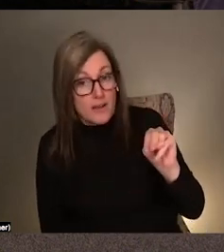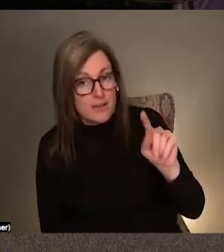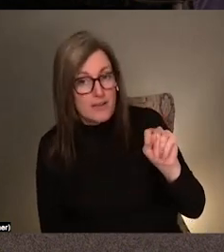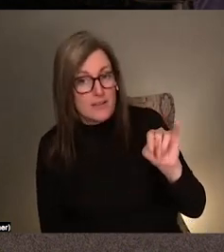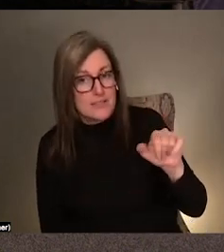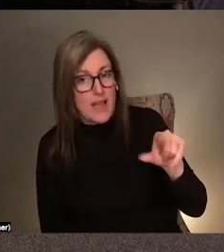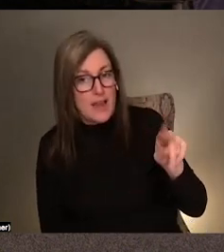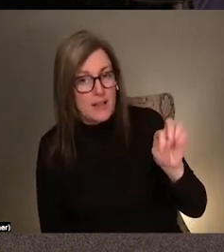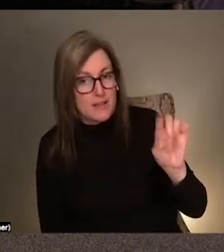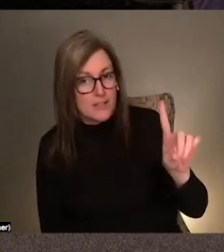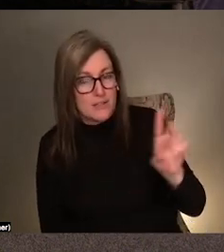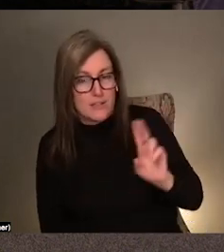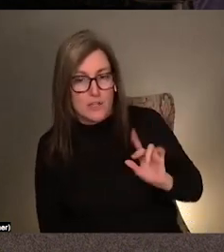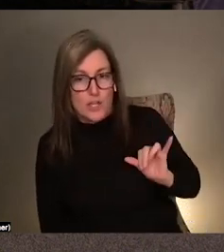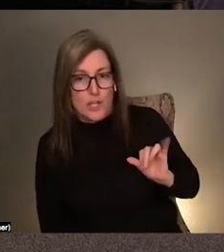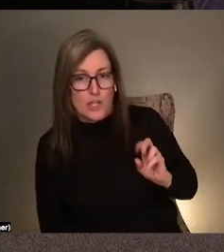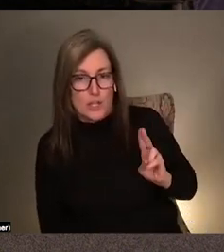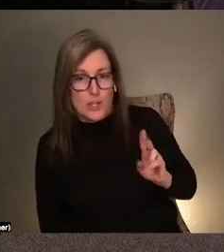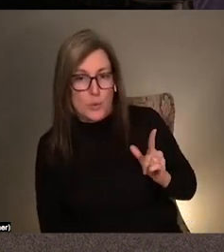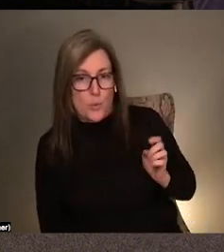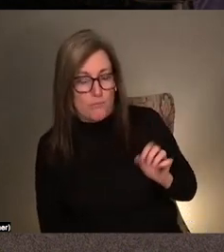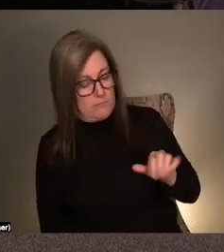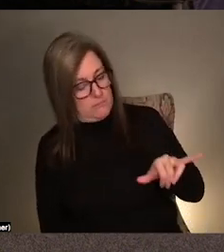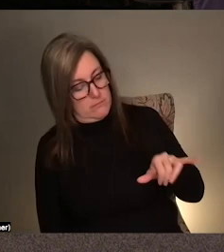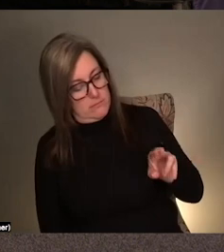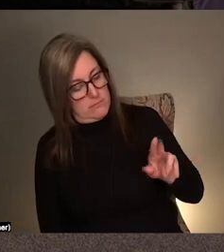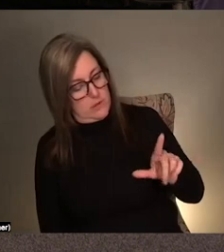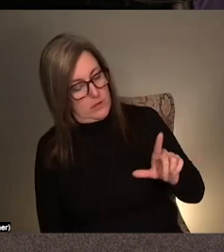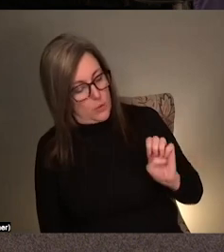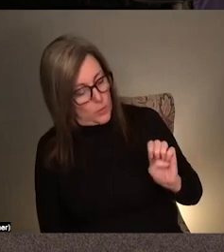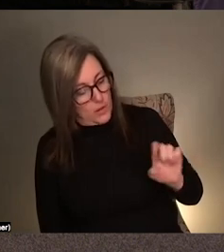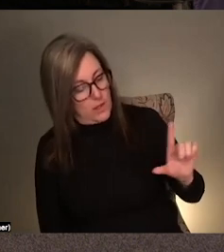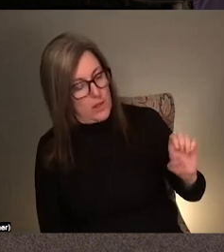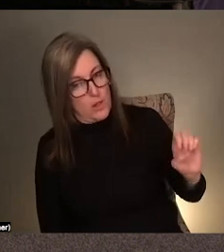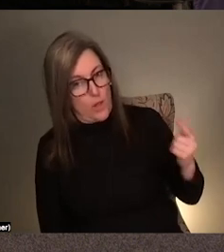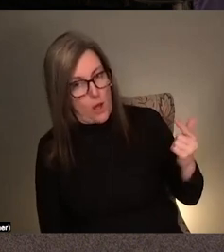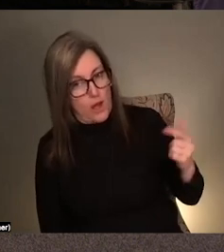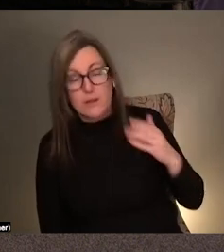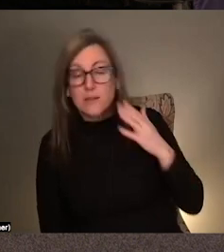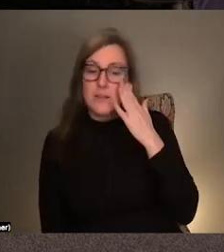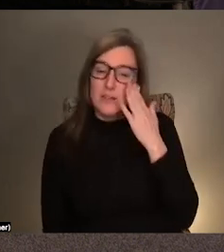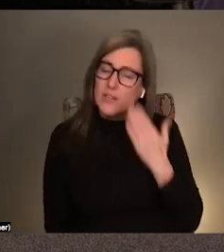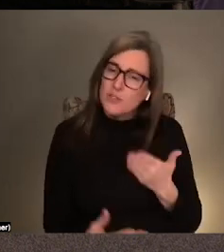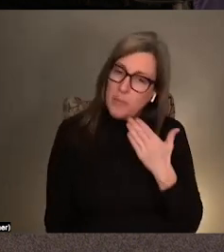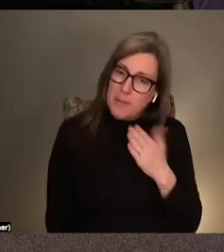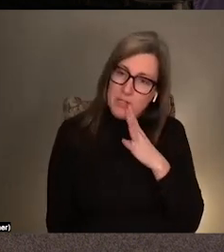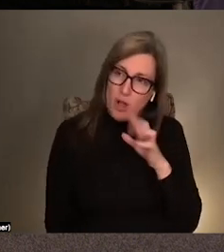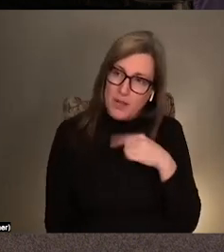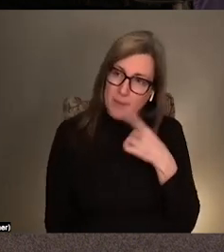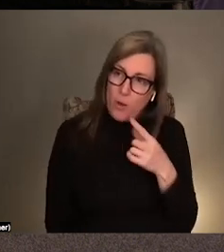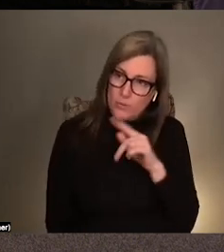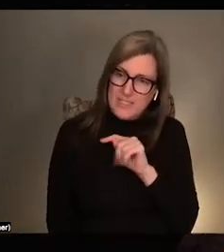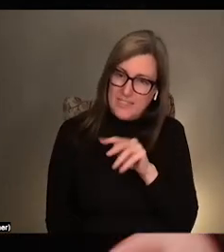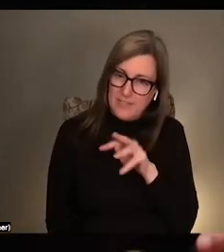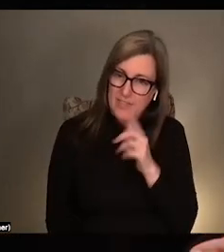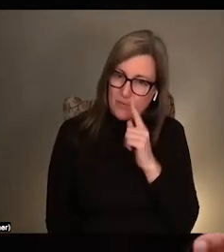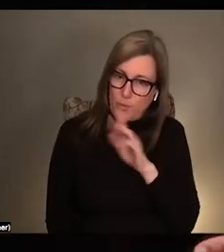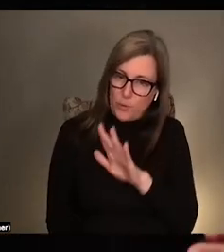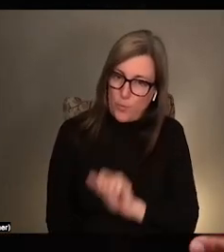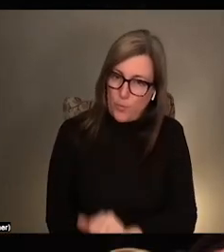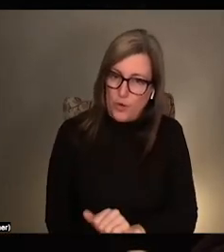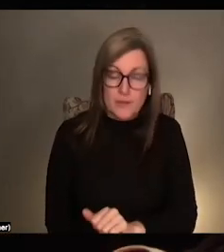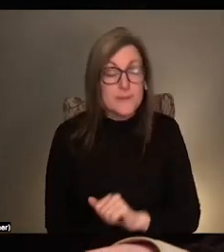log. Yeah. But, um, I wonder if maybe you could talk about just what TV means in terms of your work. Yeah, totally. And even more